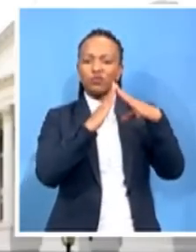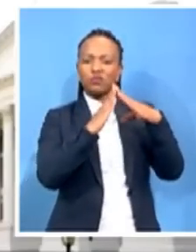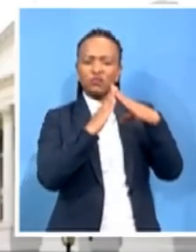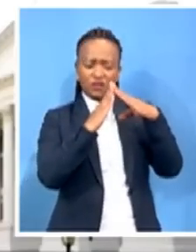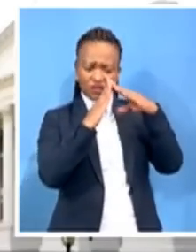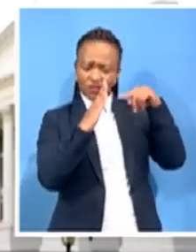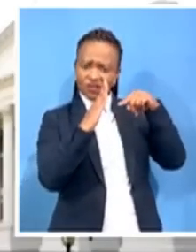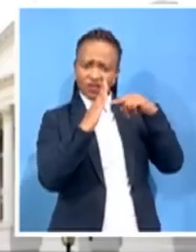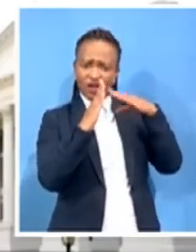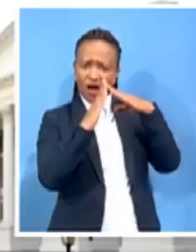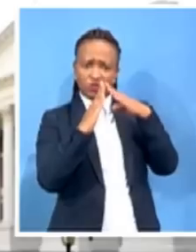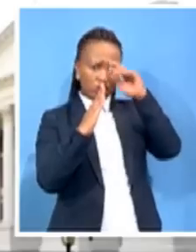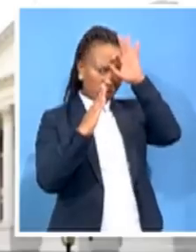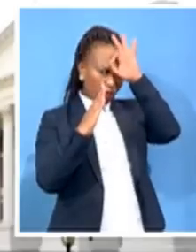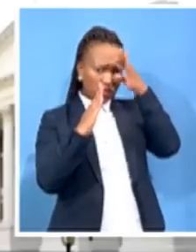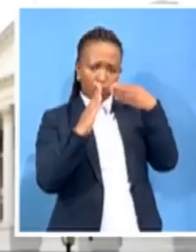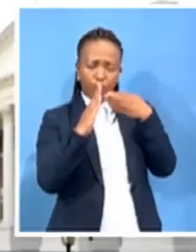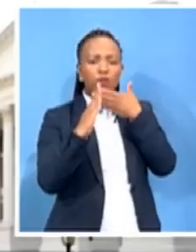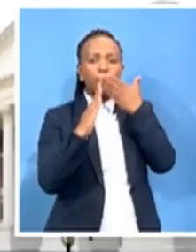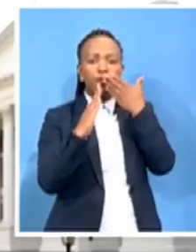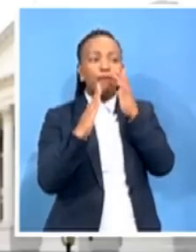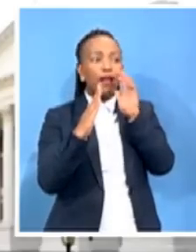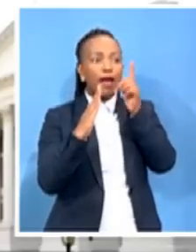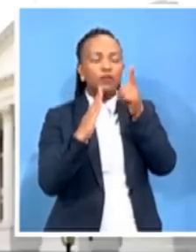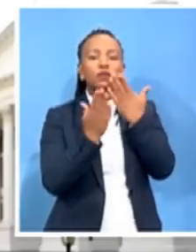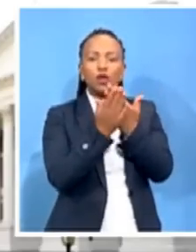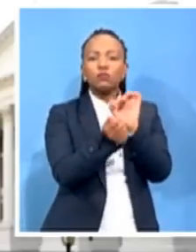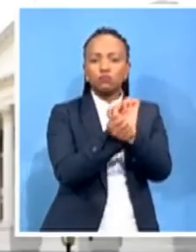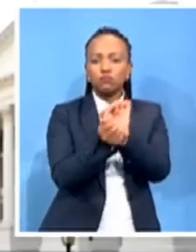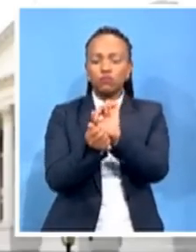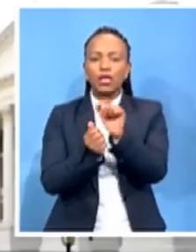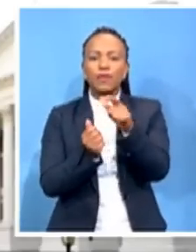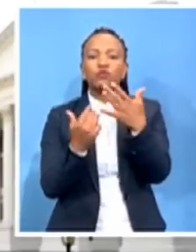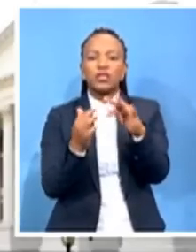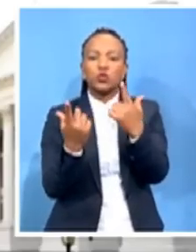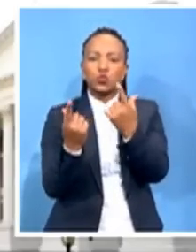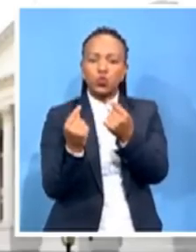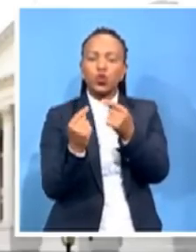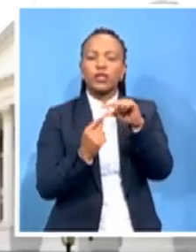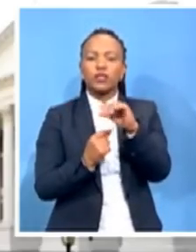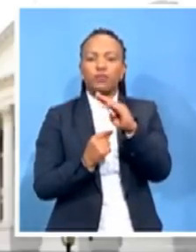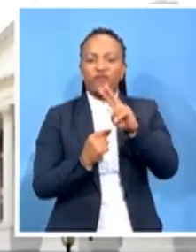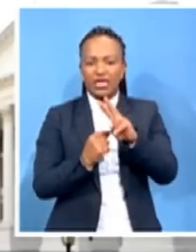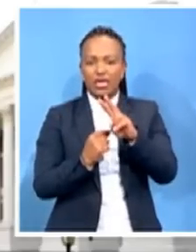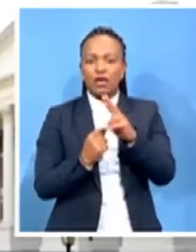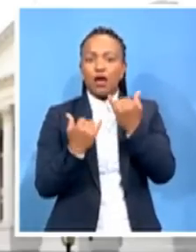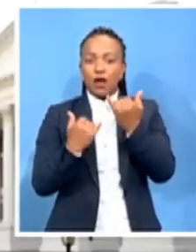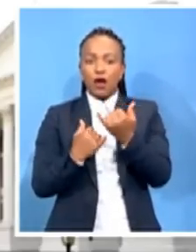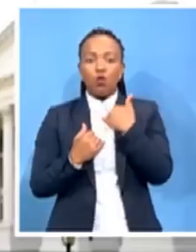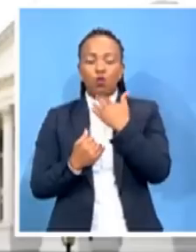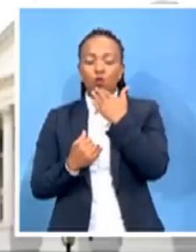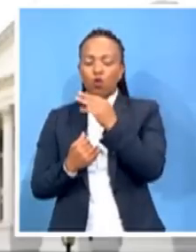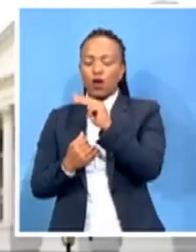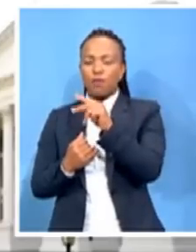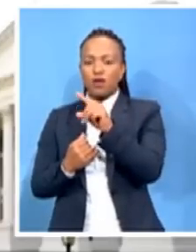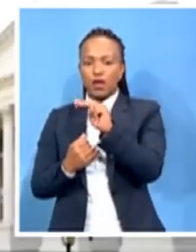perpetrators. And it's up to now to the NPA and the Judiciary and the Justice to sentence those